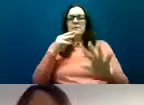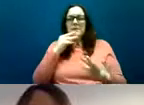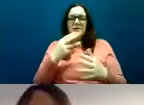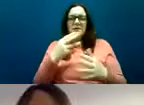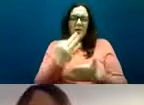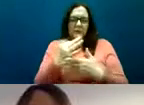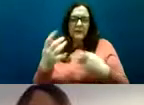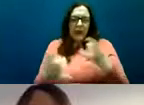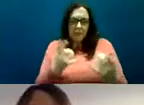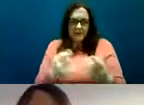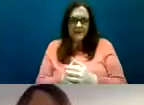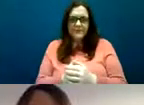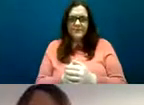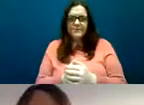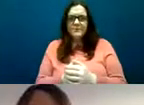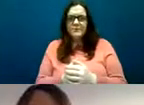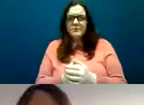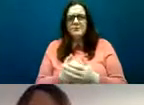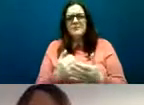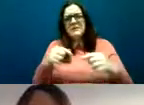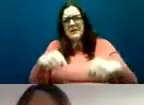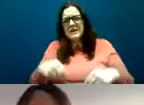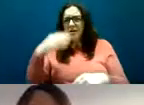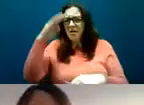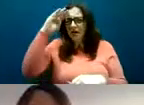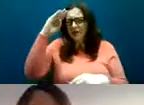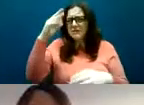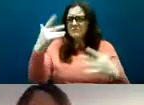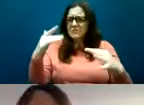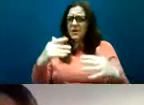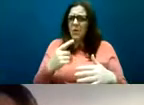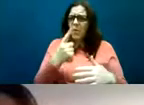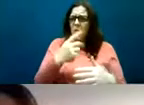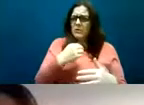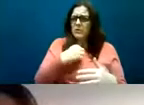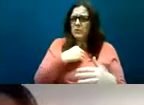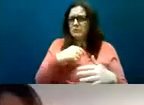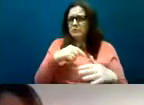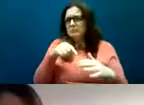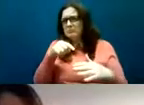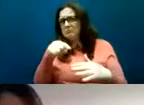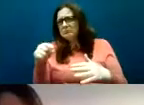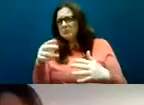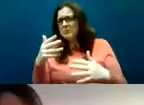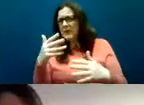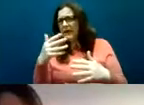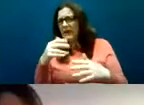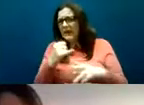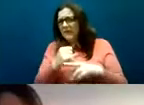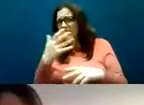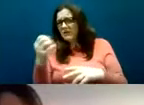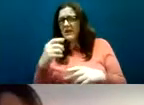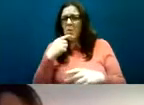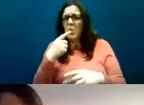1 to 50 to 100 people that was a DCU study we conducted a number of years ago that